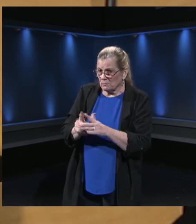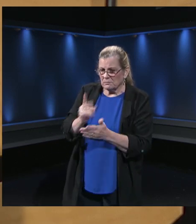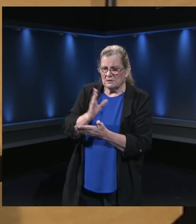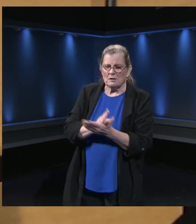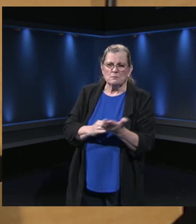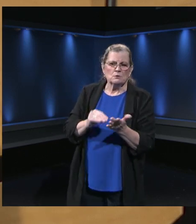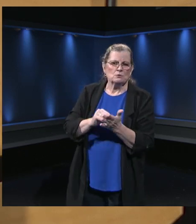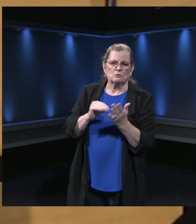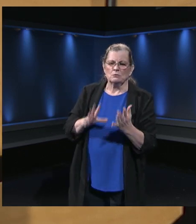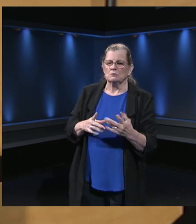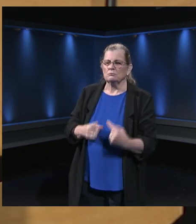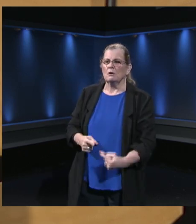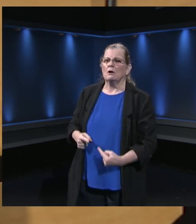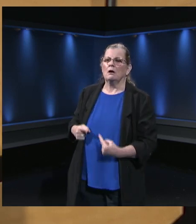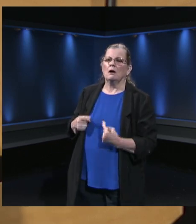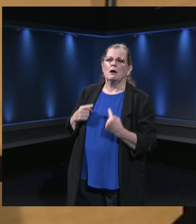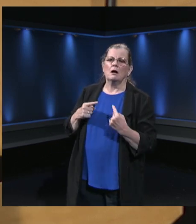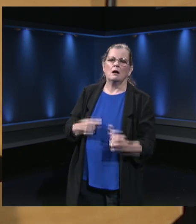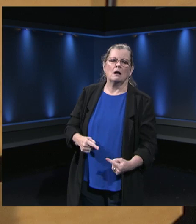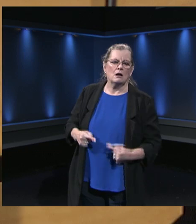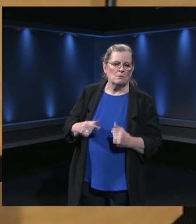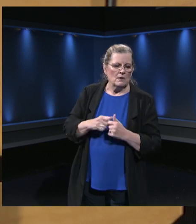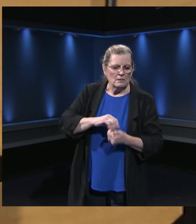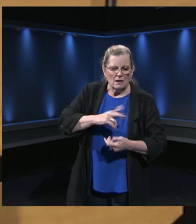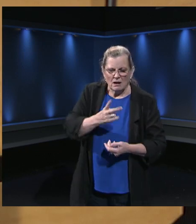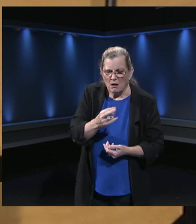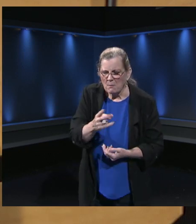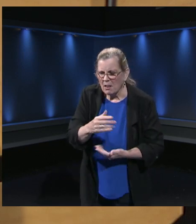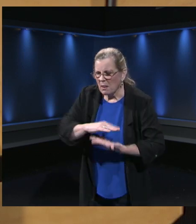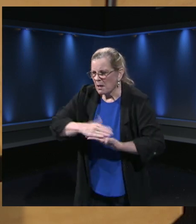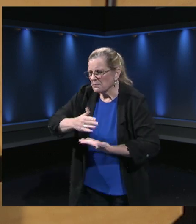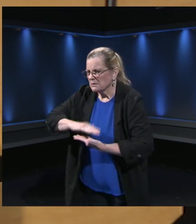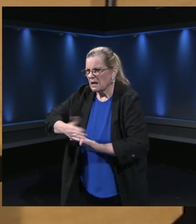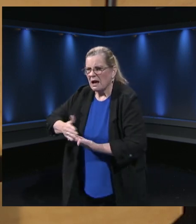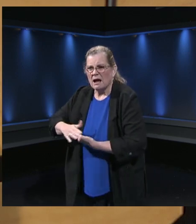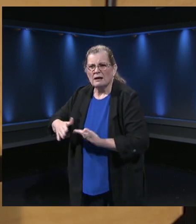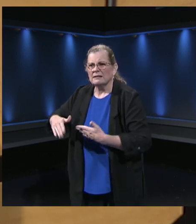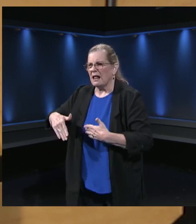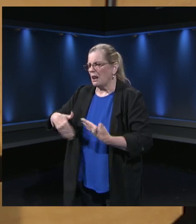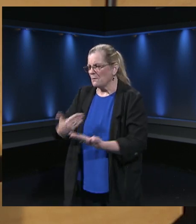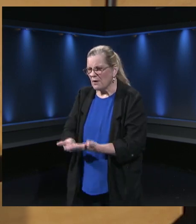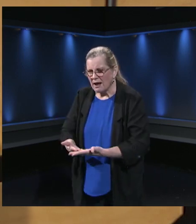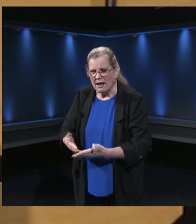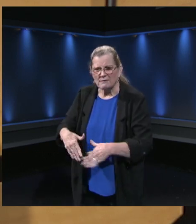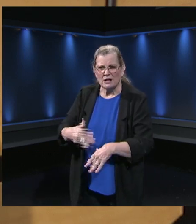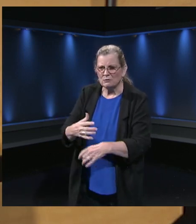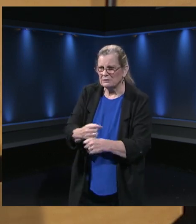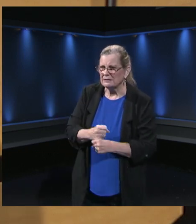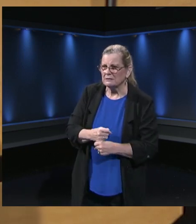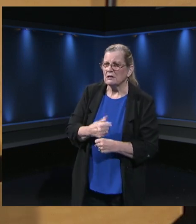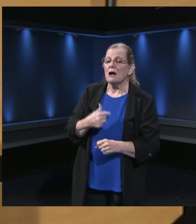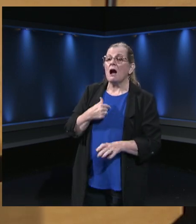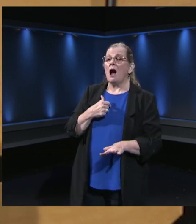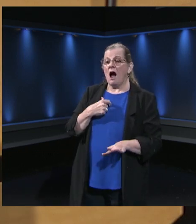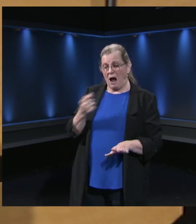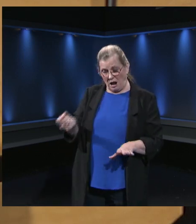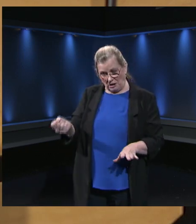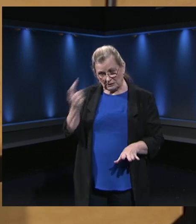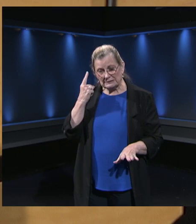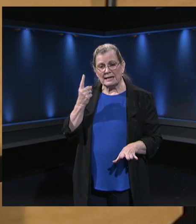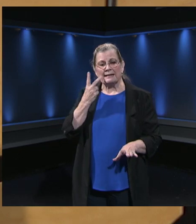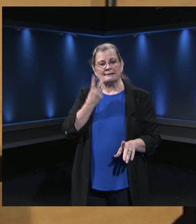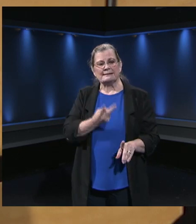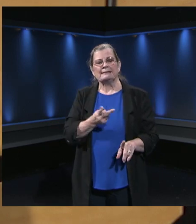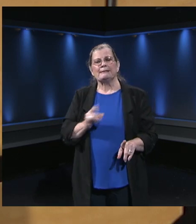We have a couple of laptops that still need to get out. And but we we feel really, really guided and we can be very purposeful with our our